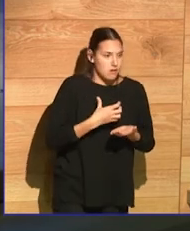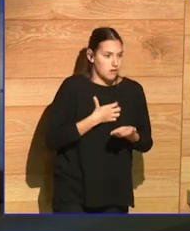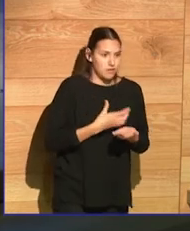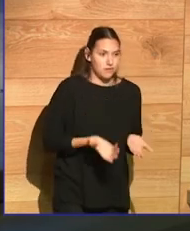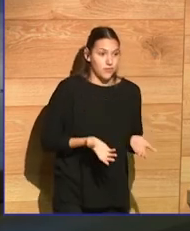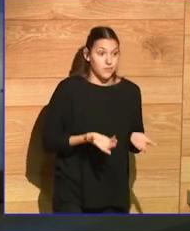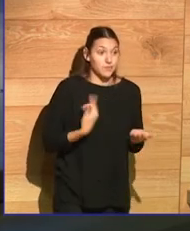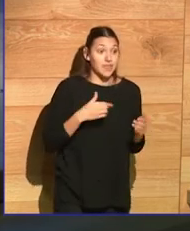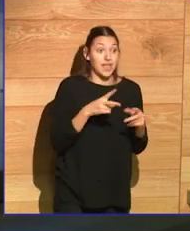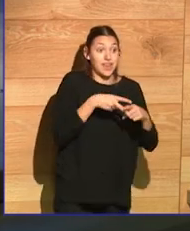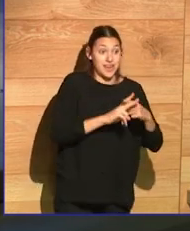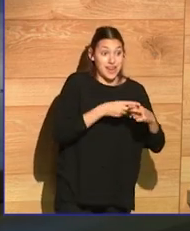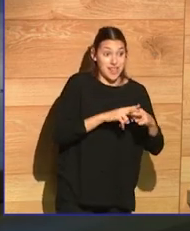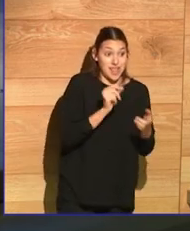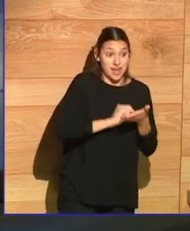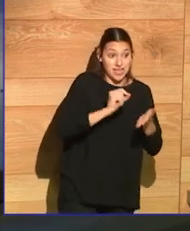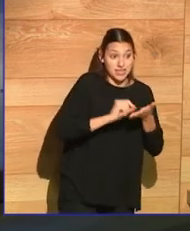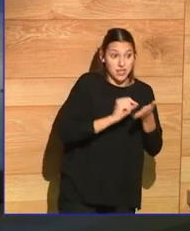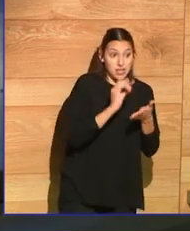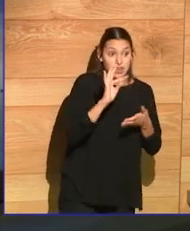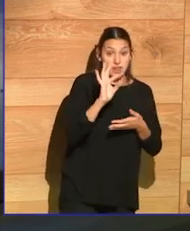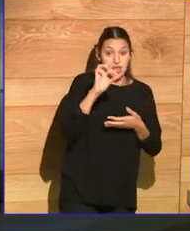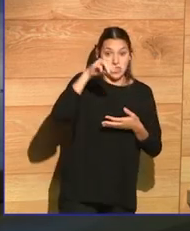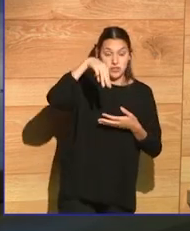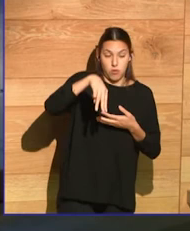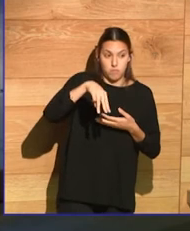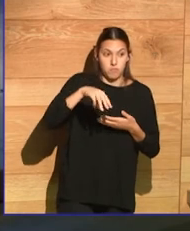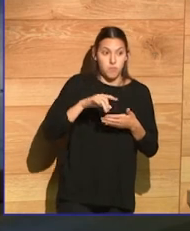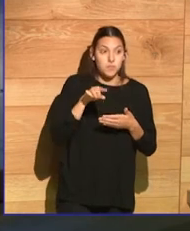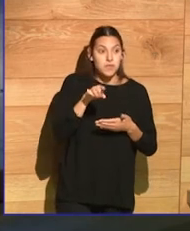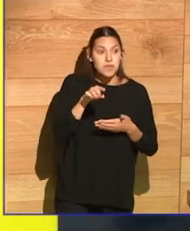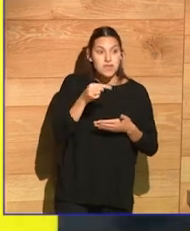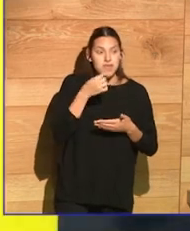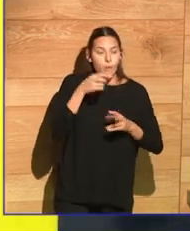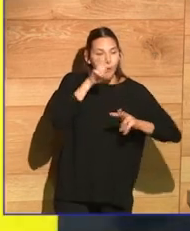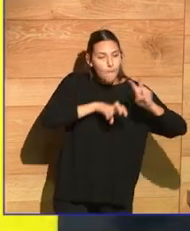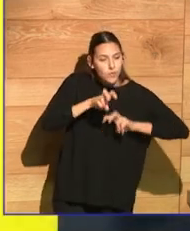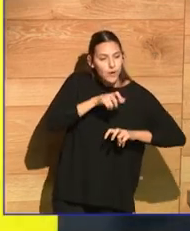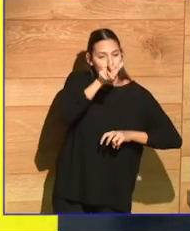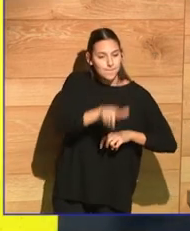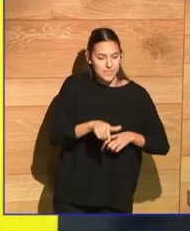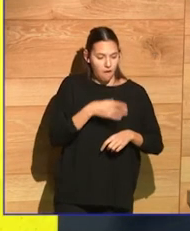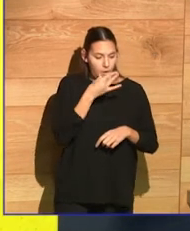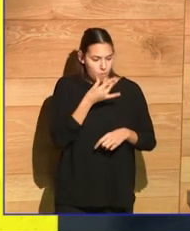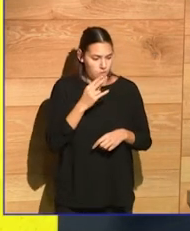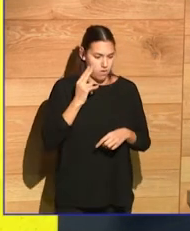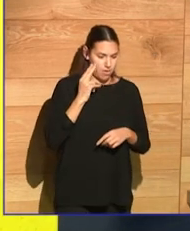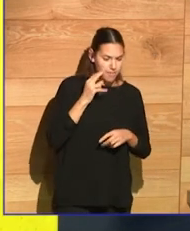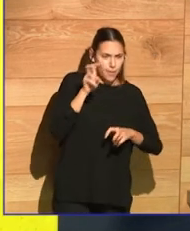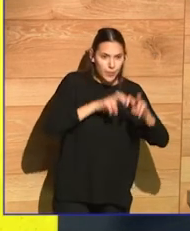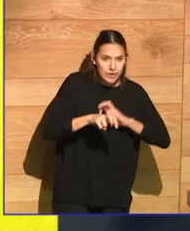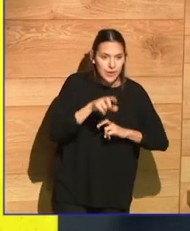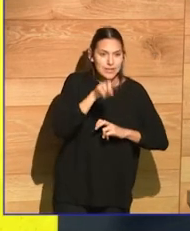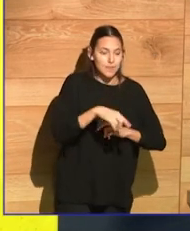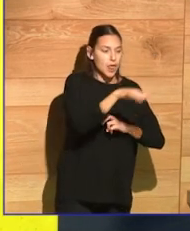In the workshop Dangerous Writing by Tom Spanbauer, you were looking for those things that embarrass